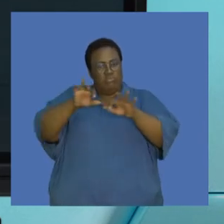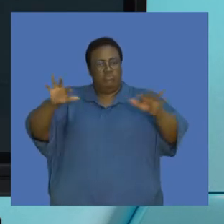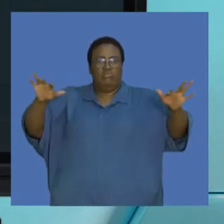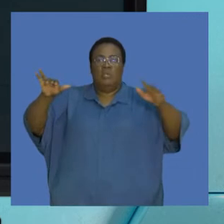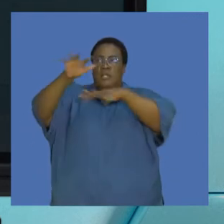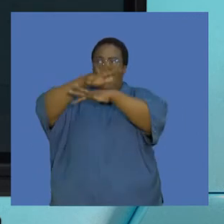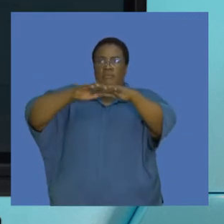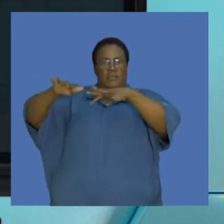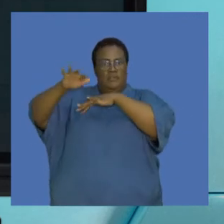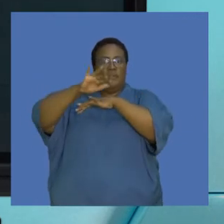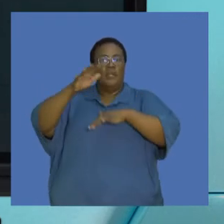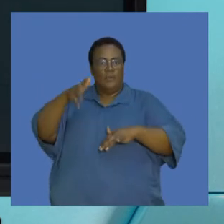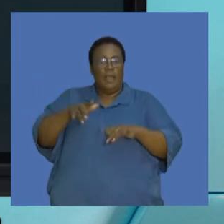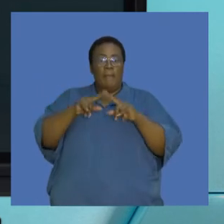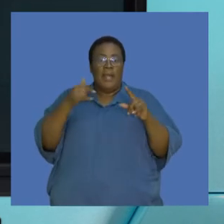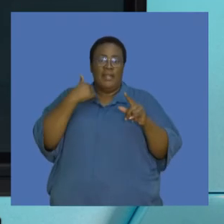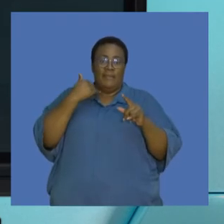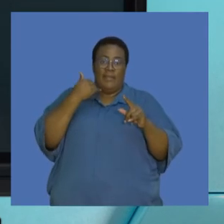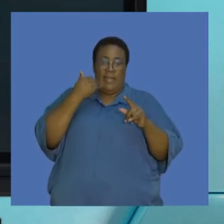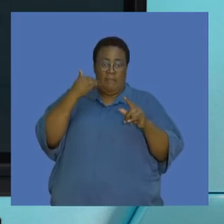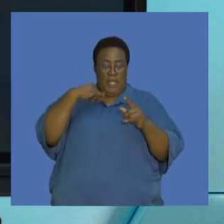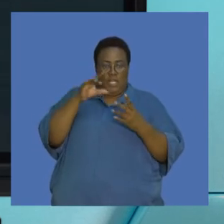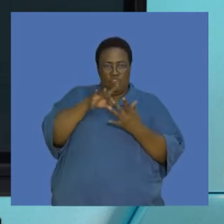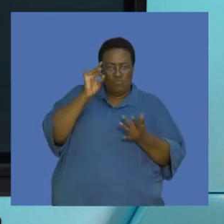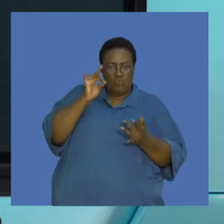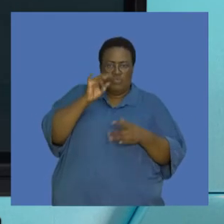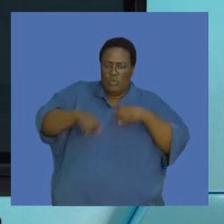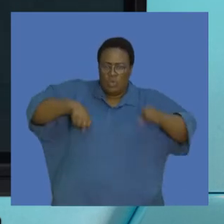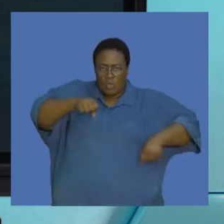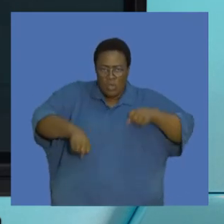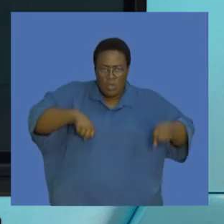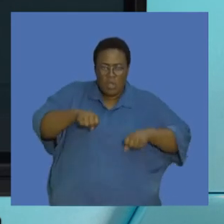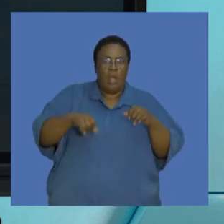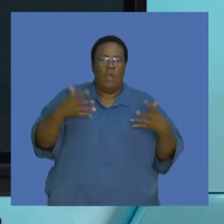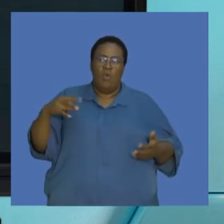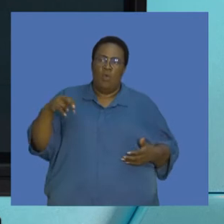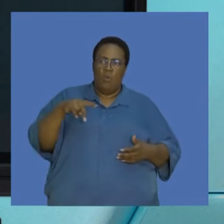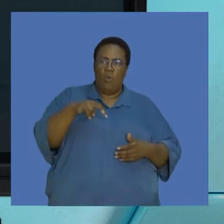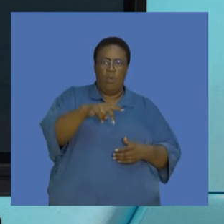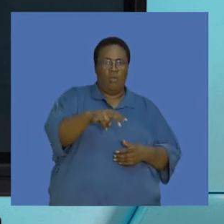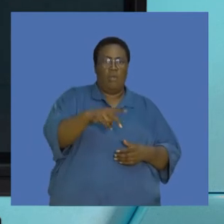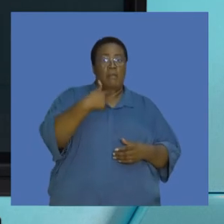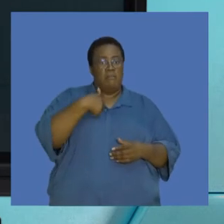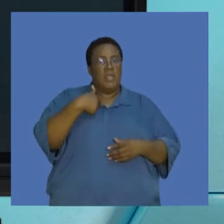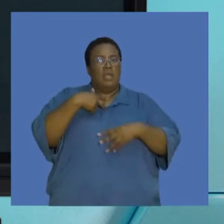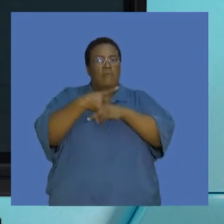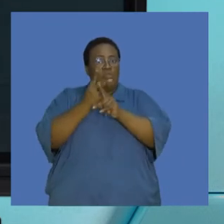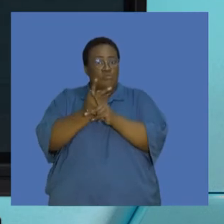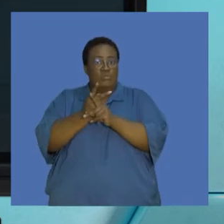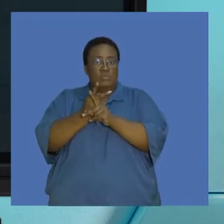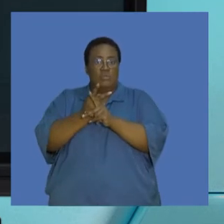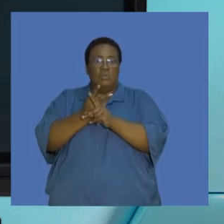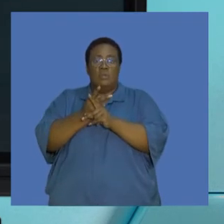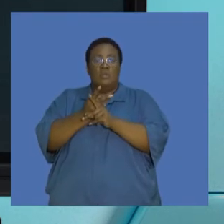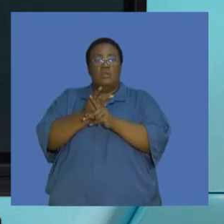that was given off into the atmosphere. However, if I chose to walk or cycle to this venue, I would have probably not